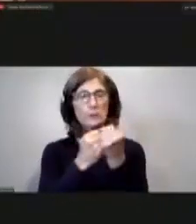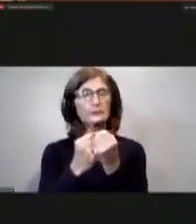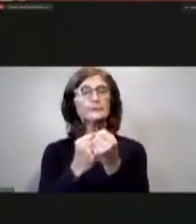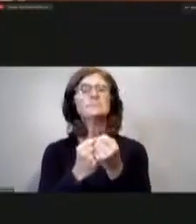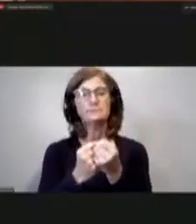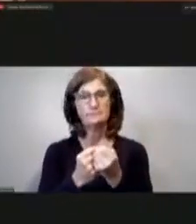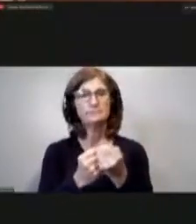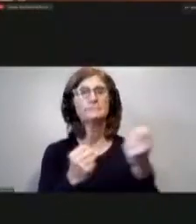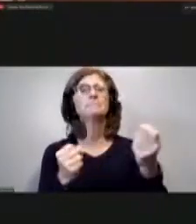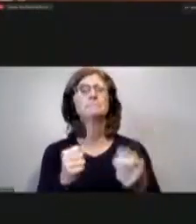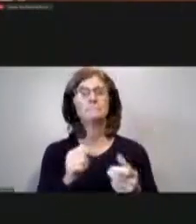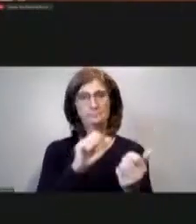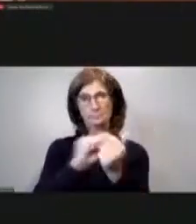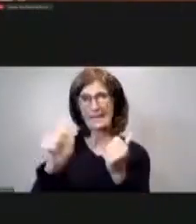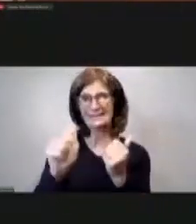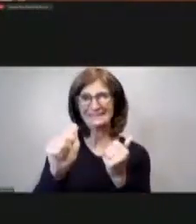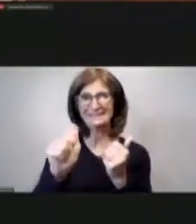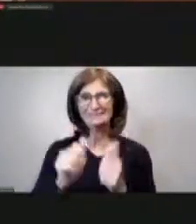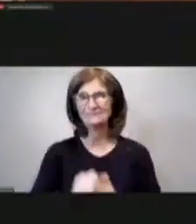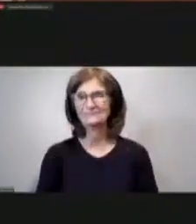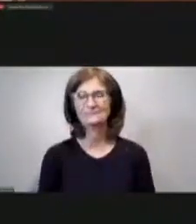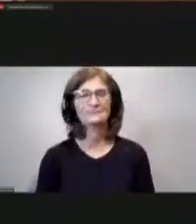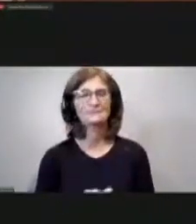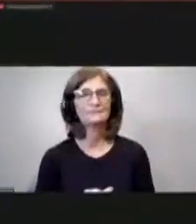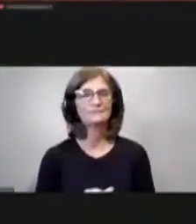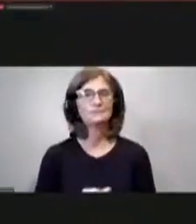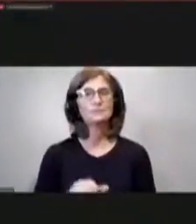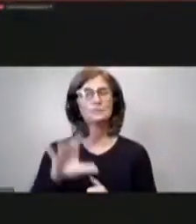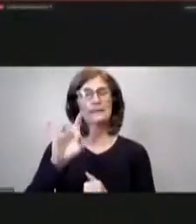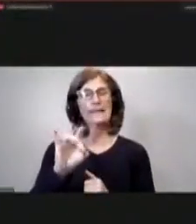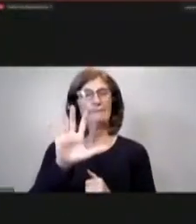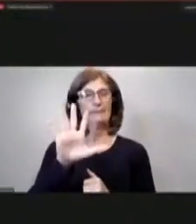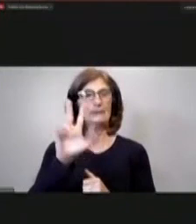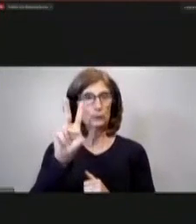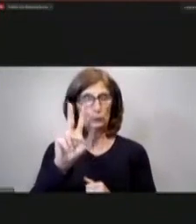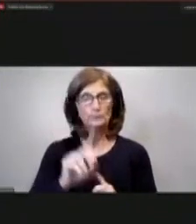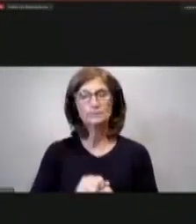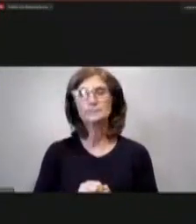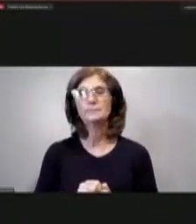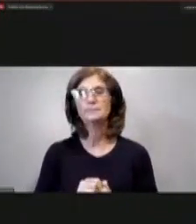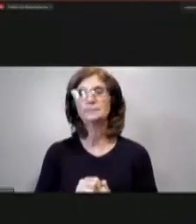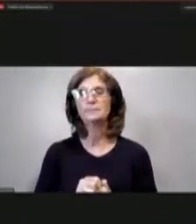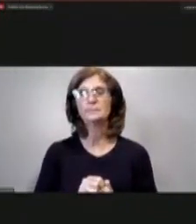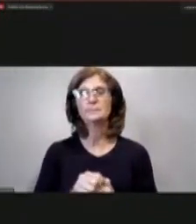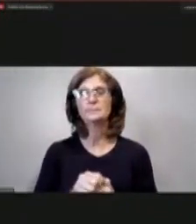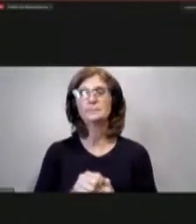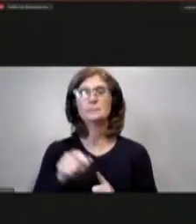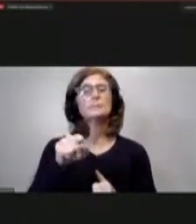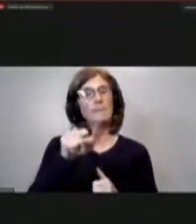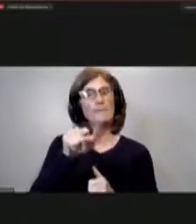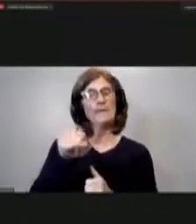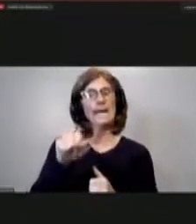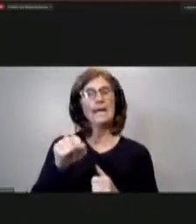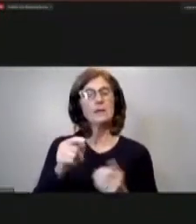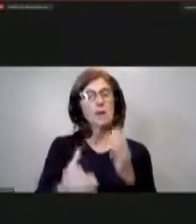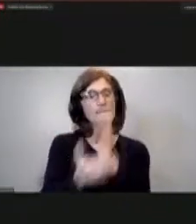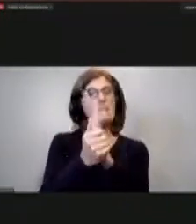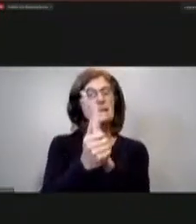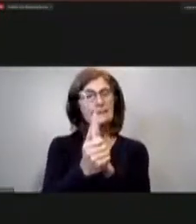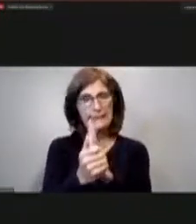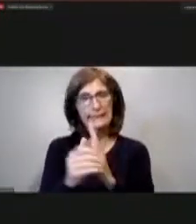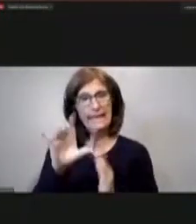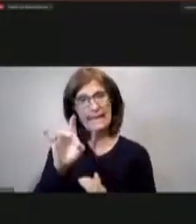aye any opposed affirmative recommendation bill 852 bill 852 resolution further amending resolution number